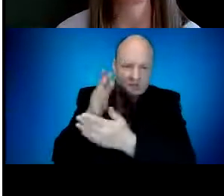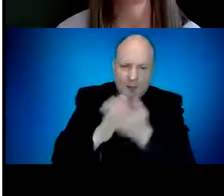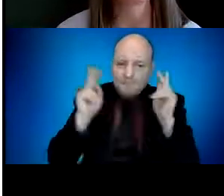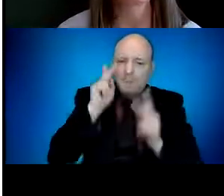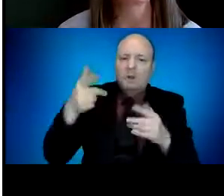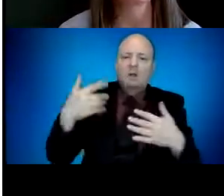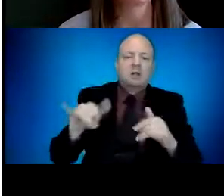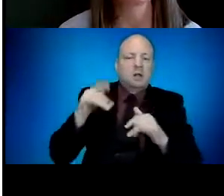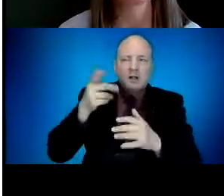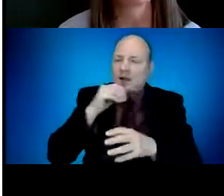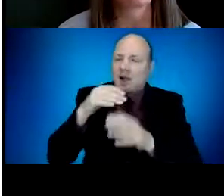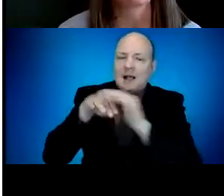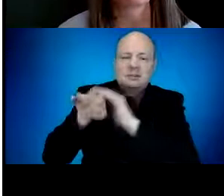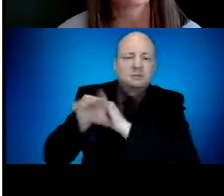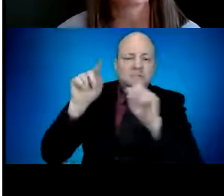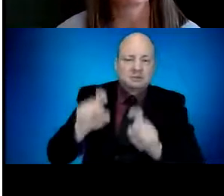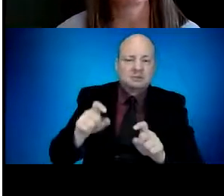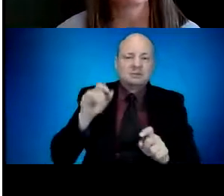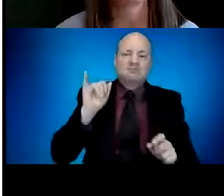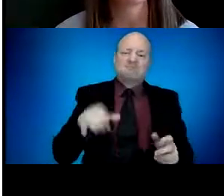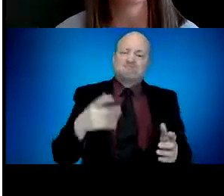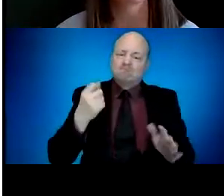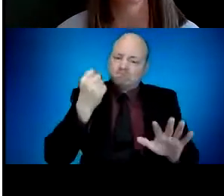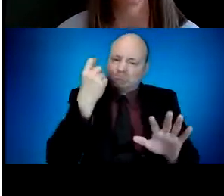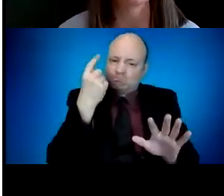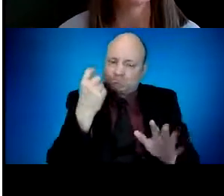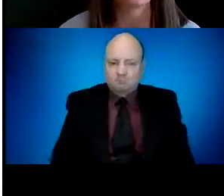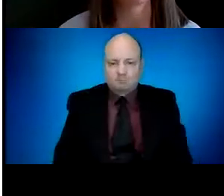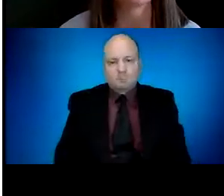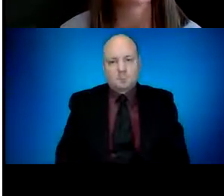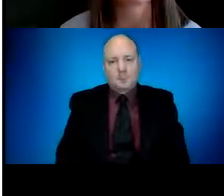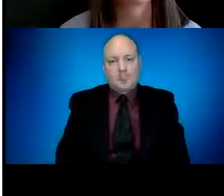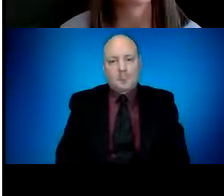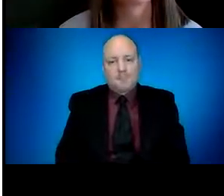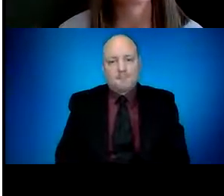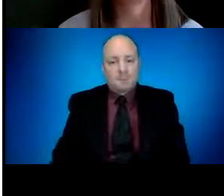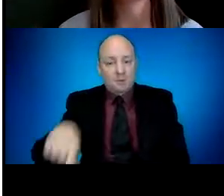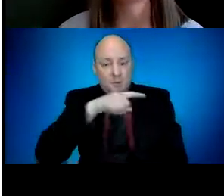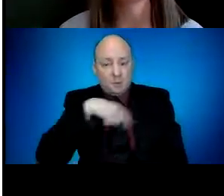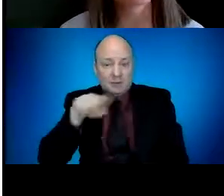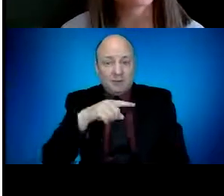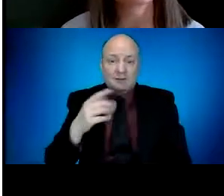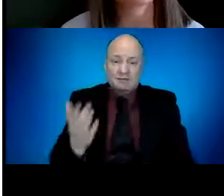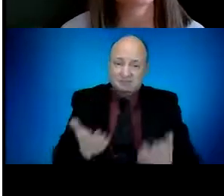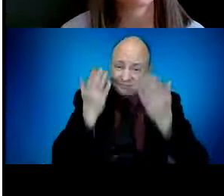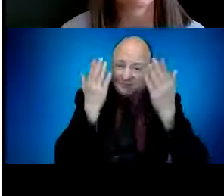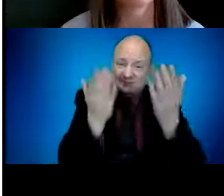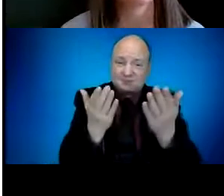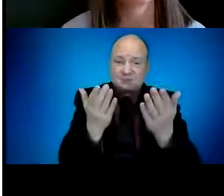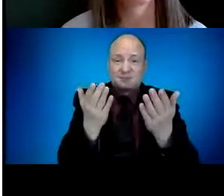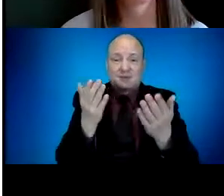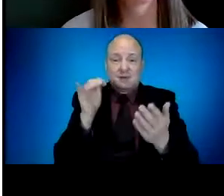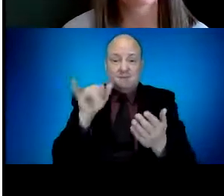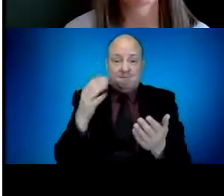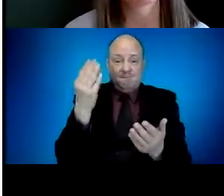offered 27 low barrier testing events across 14 counties. And since the pandemic began,